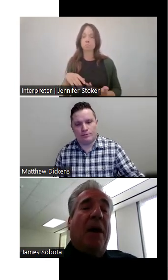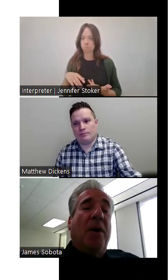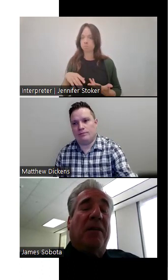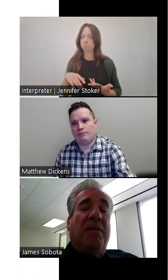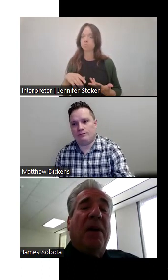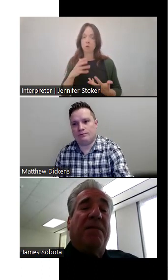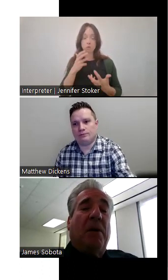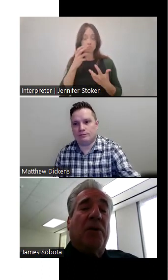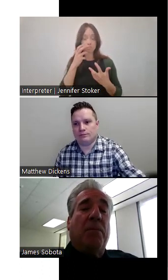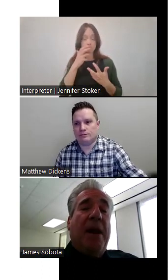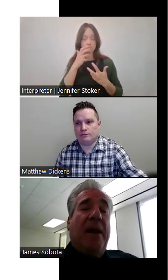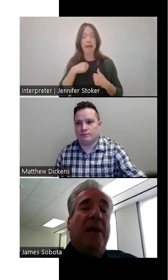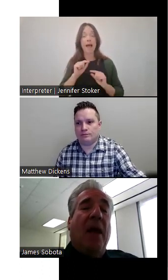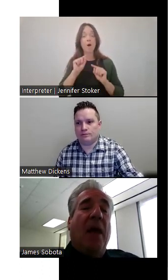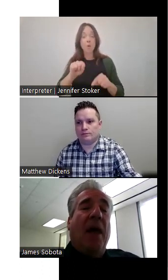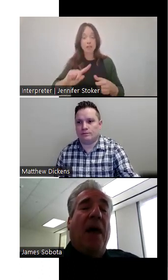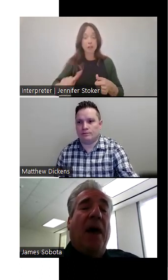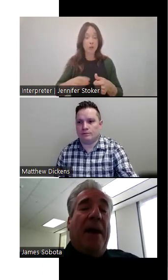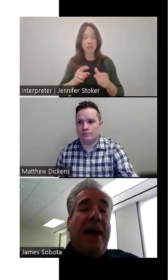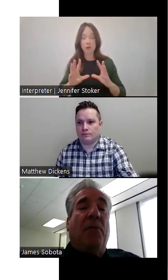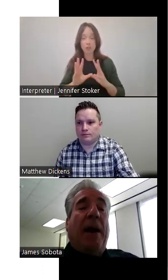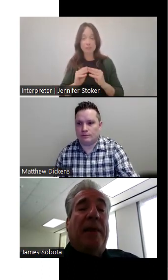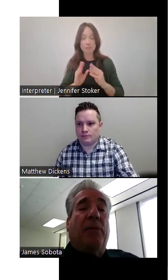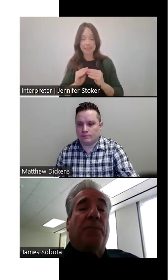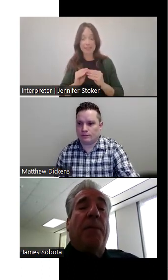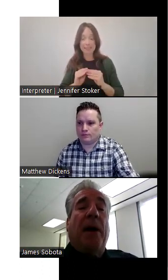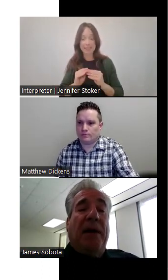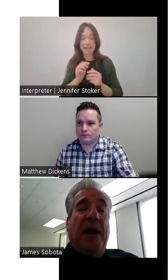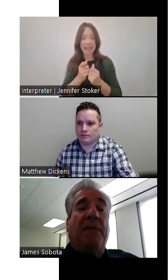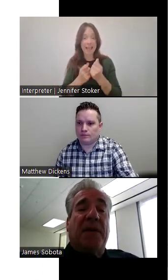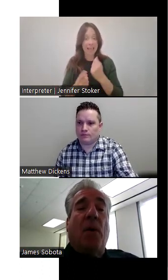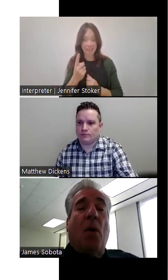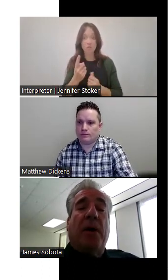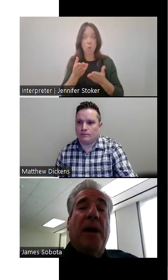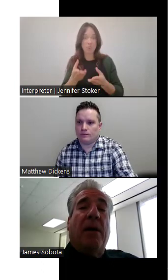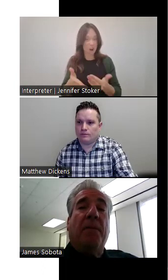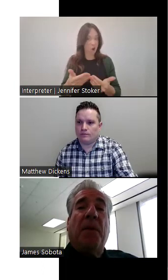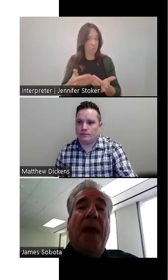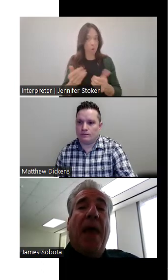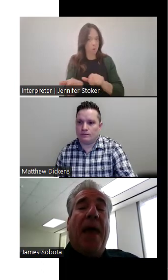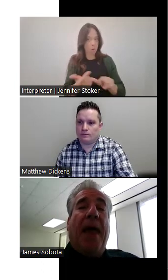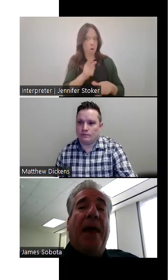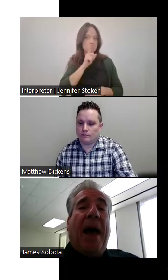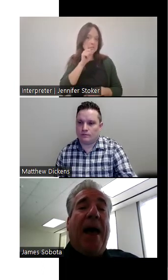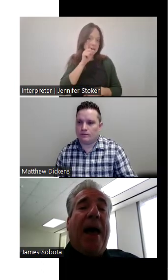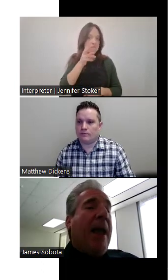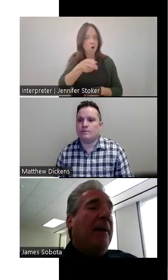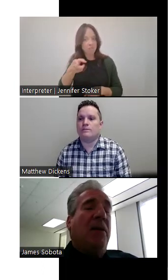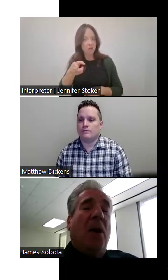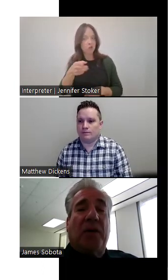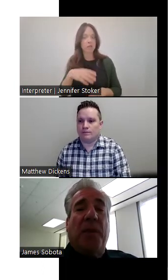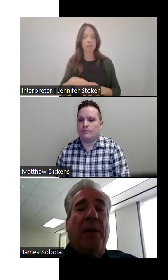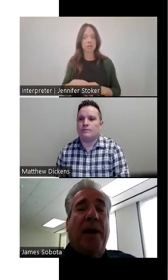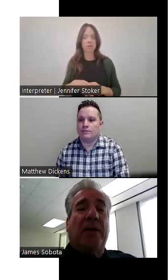was amazing. I went to the very first meeting, uh, and everybody there was primarily deaf, some hard of hearing, and I